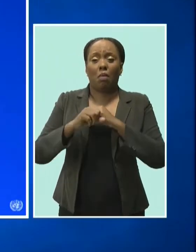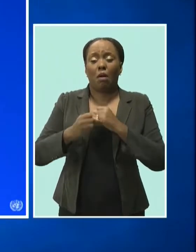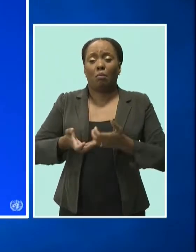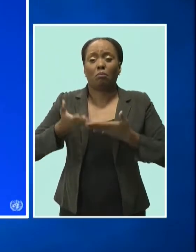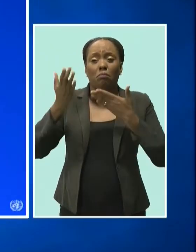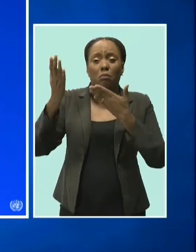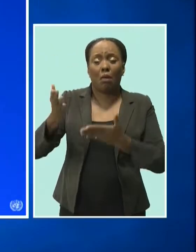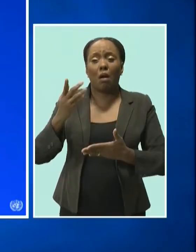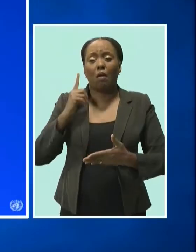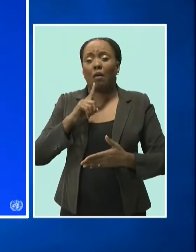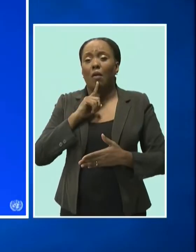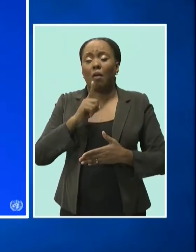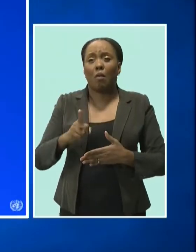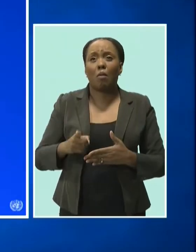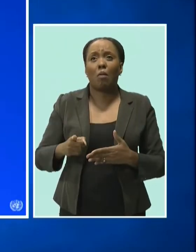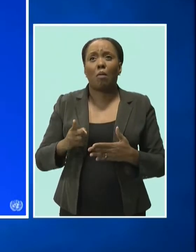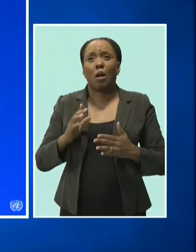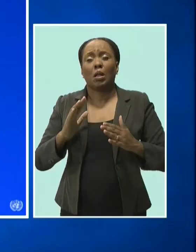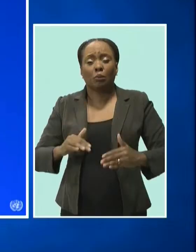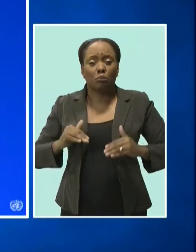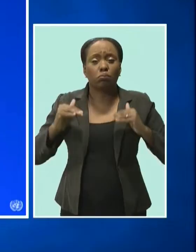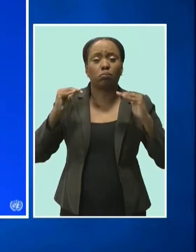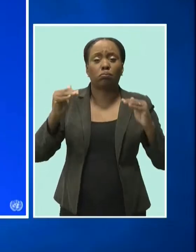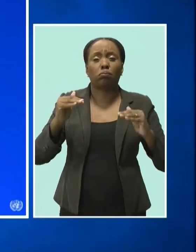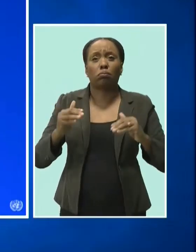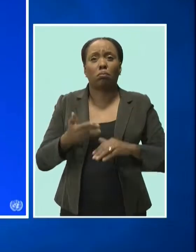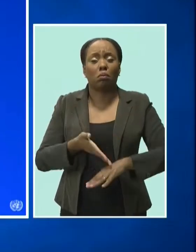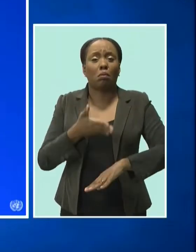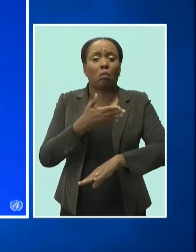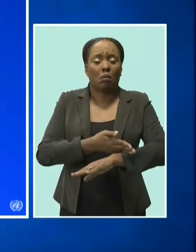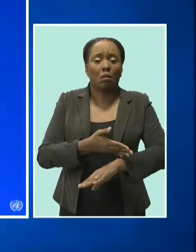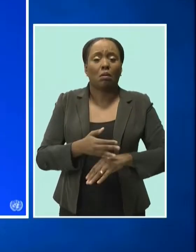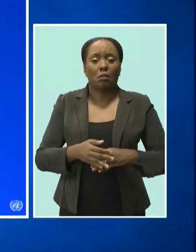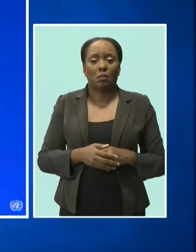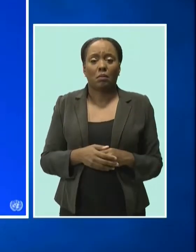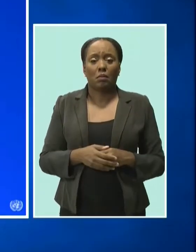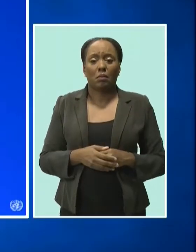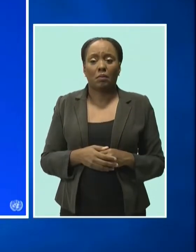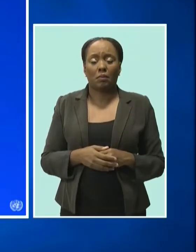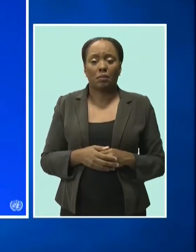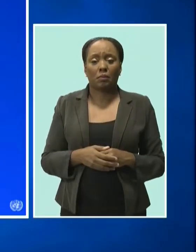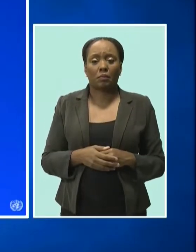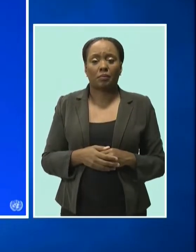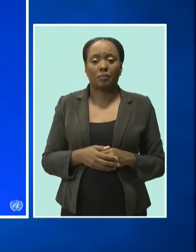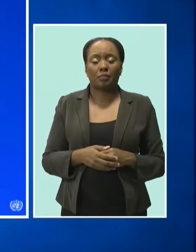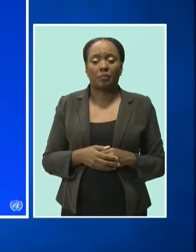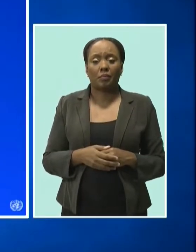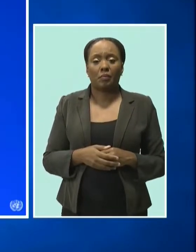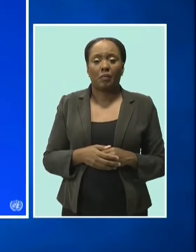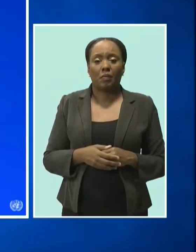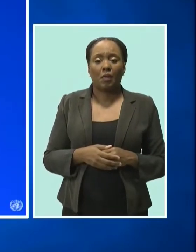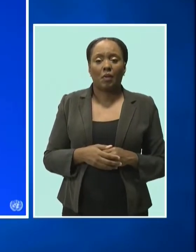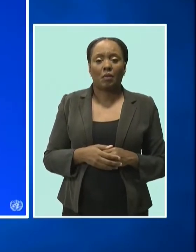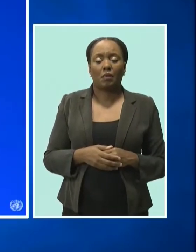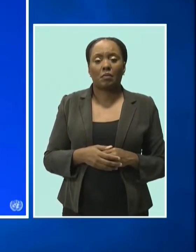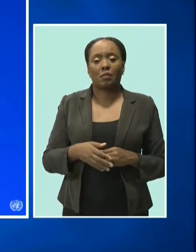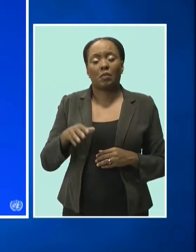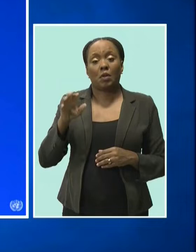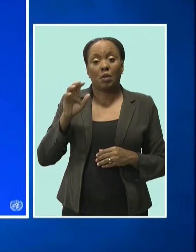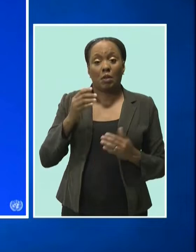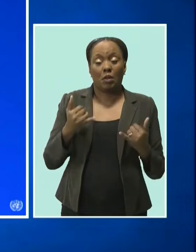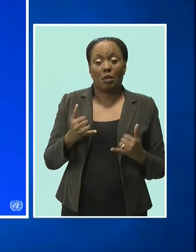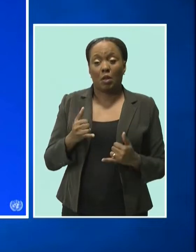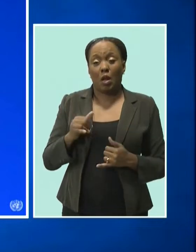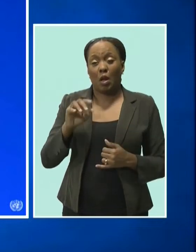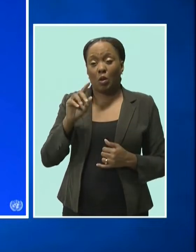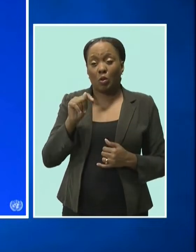sector. With trillions at its disposal, far beyond global GDP, and